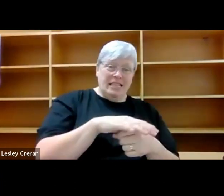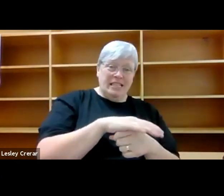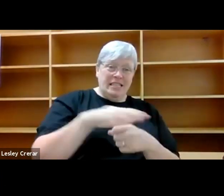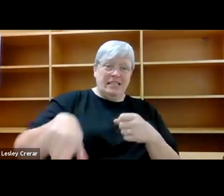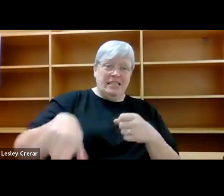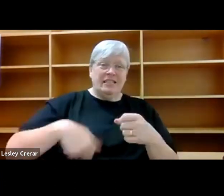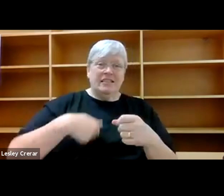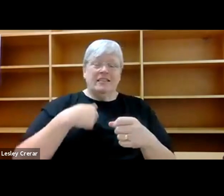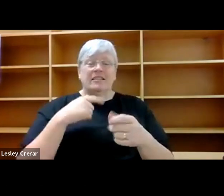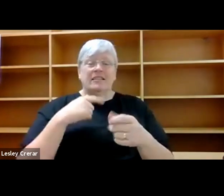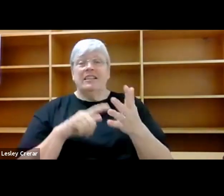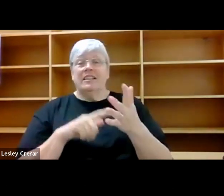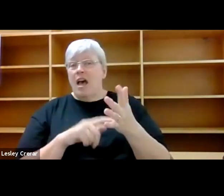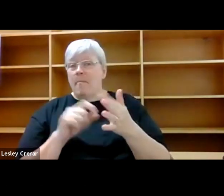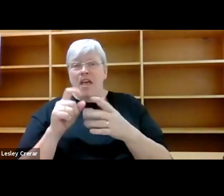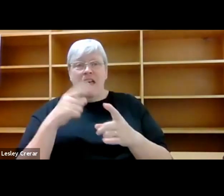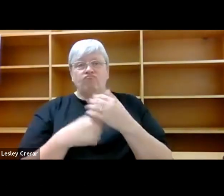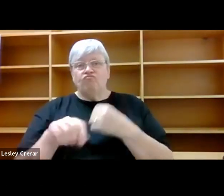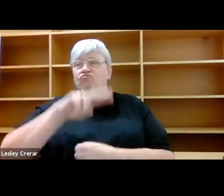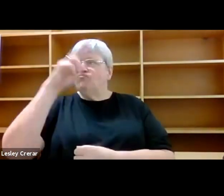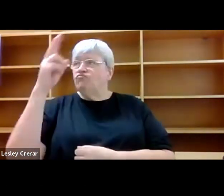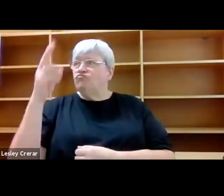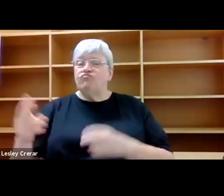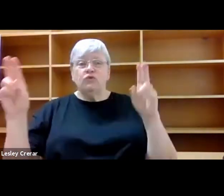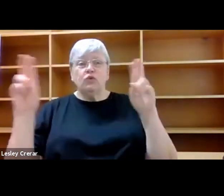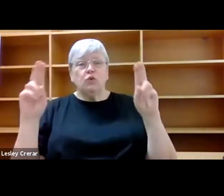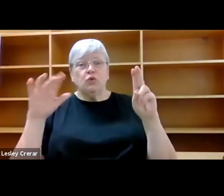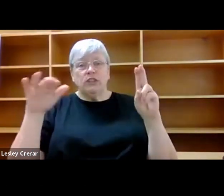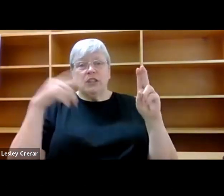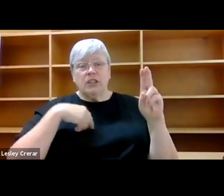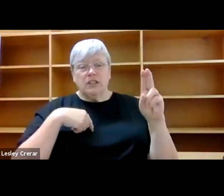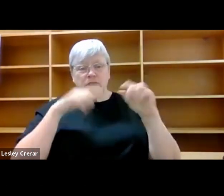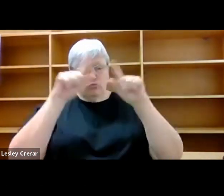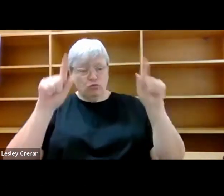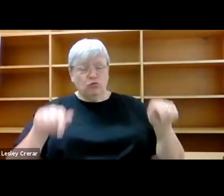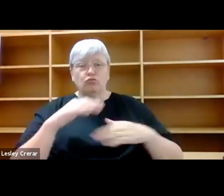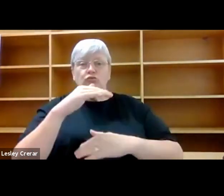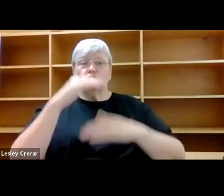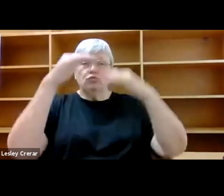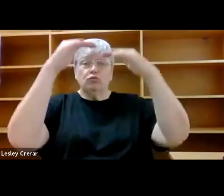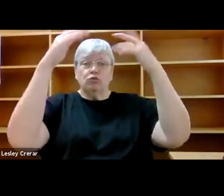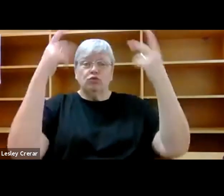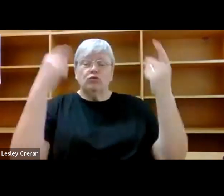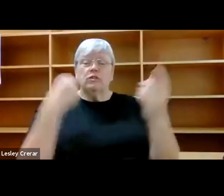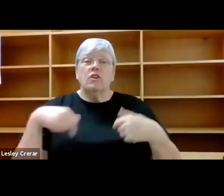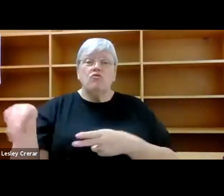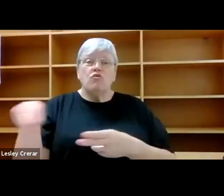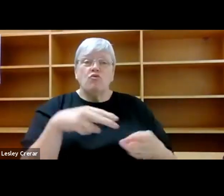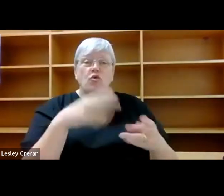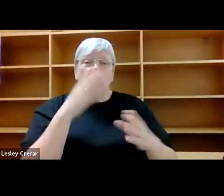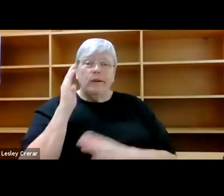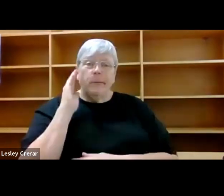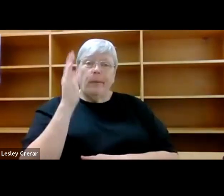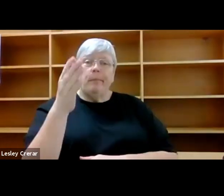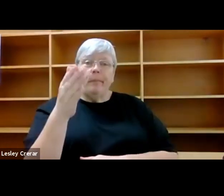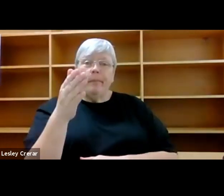was a single hillside, a school at its crest and a tenement block at its base. A packed dirt road cut a straight line between them,